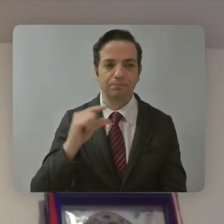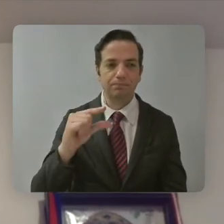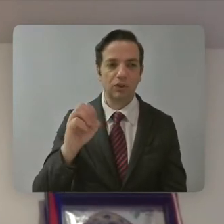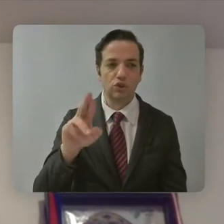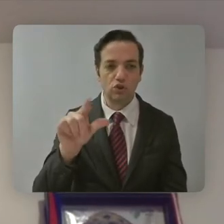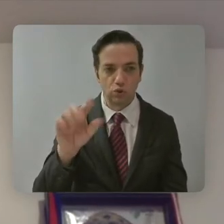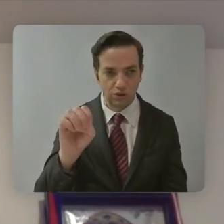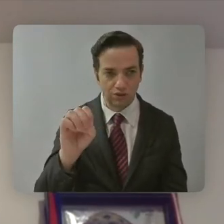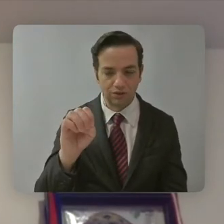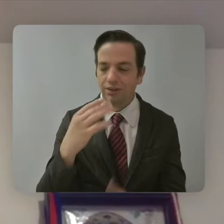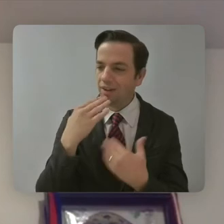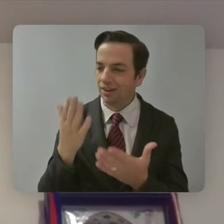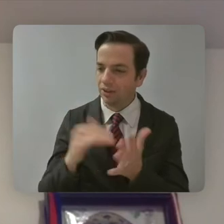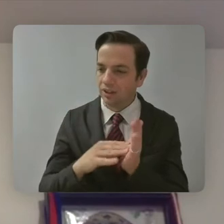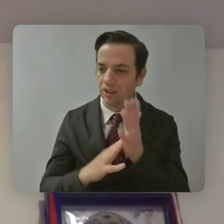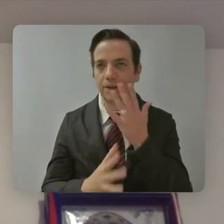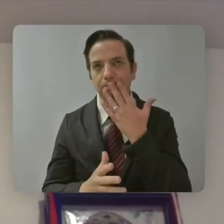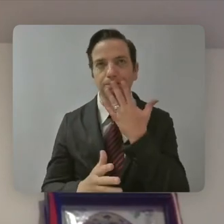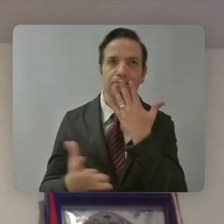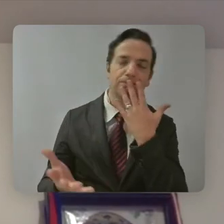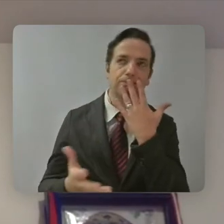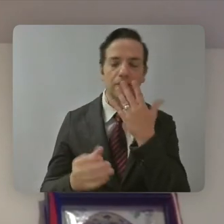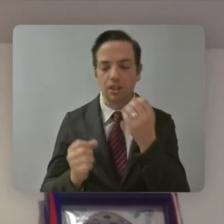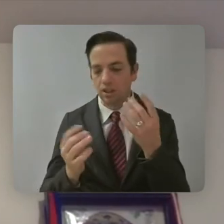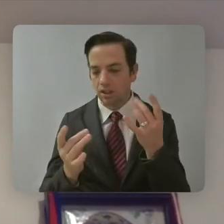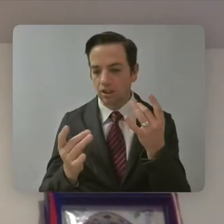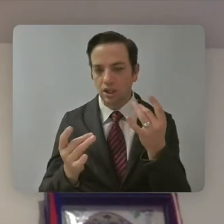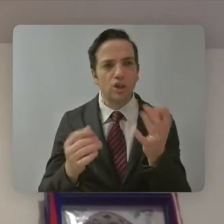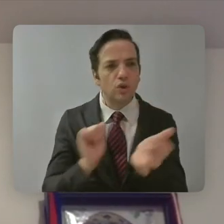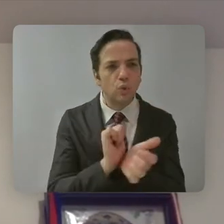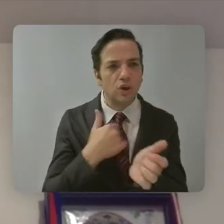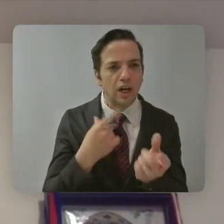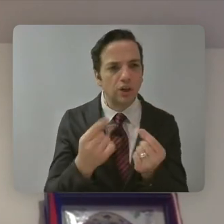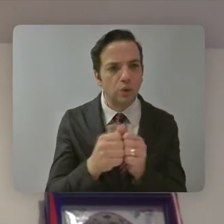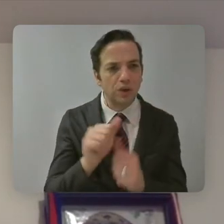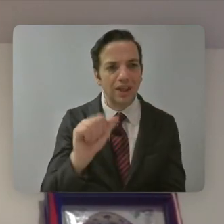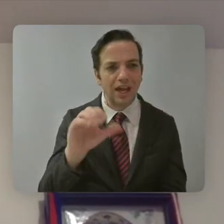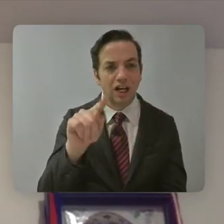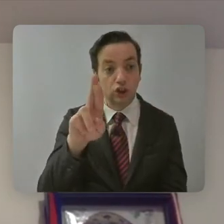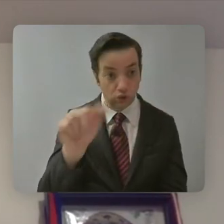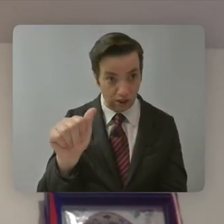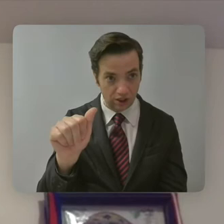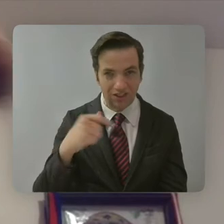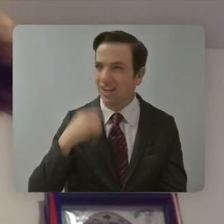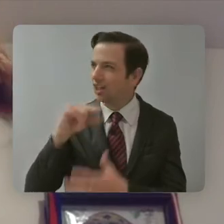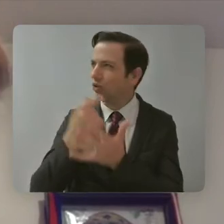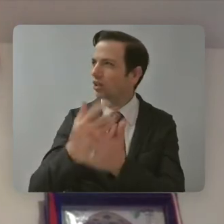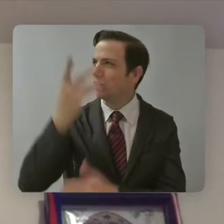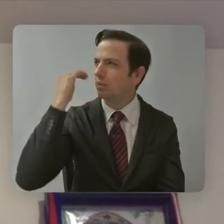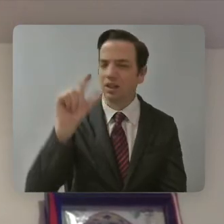I was doing with Actra, like when I graduated, uh, back in 2019, I never thought I was going to become an advocate at that,